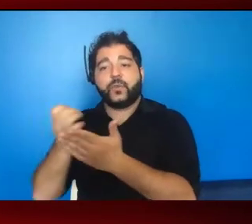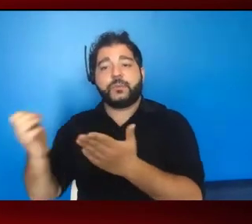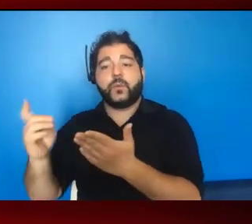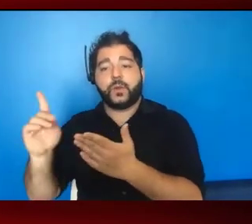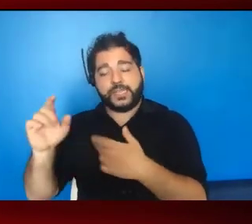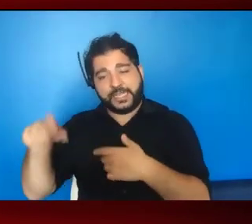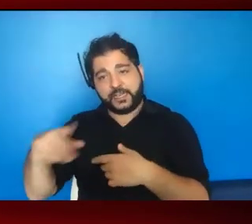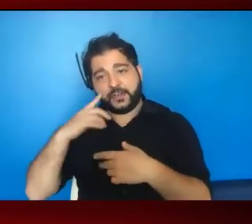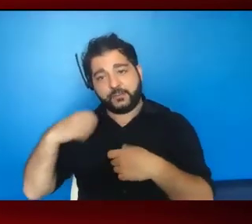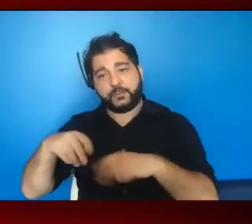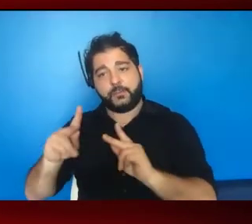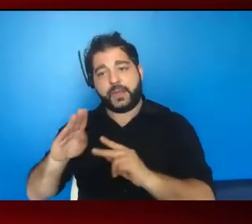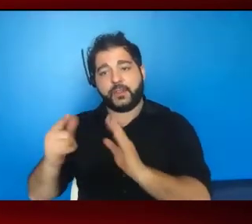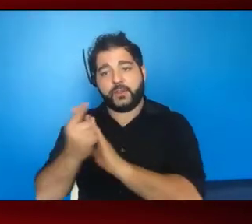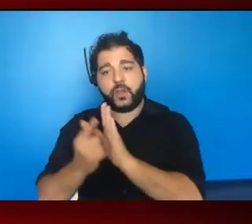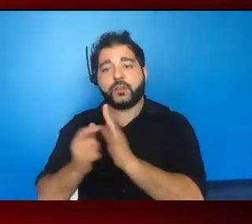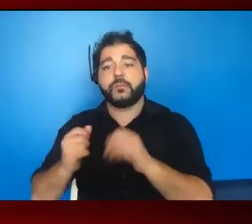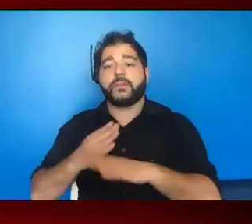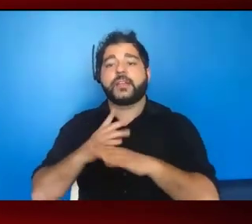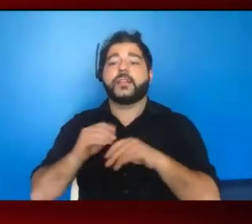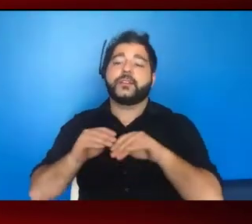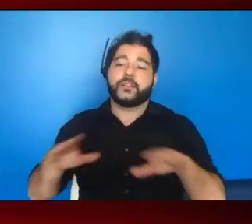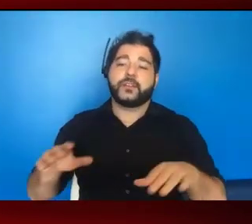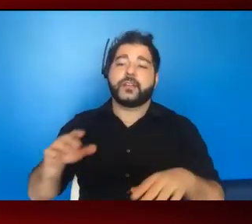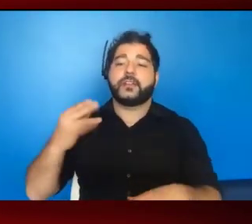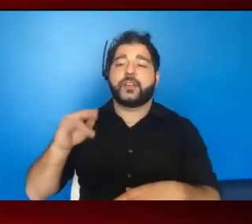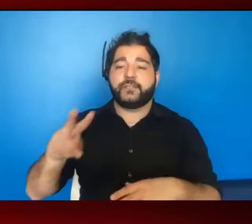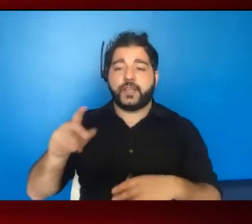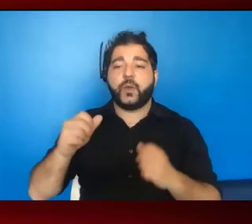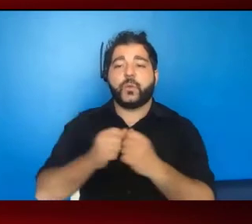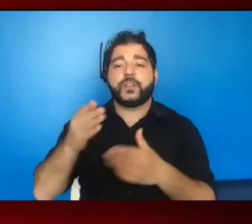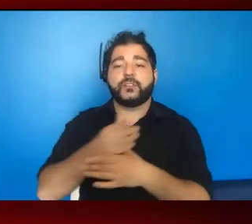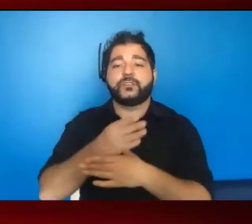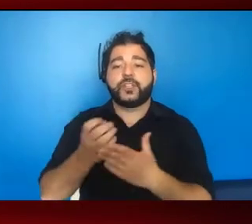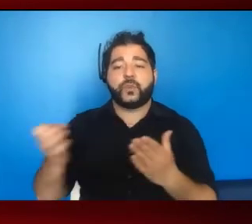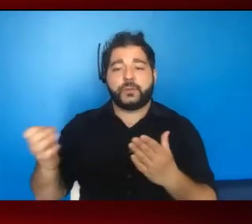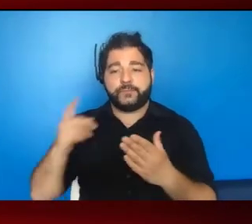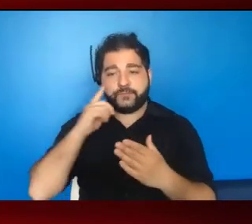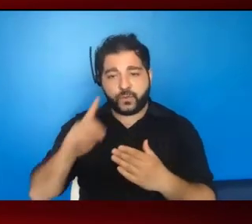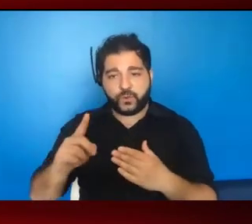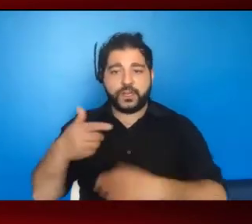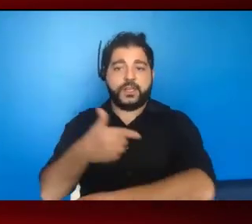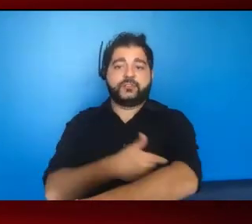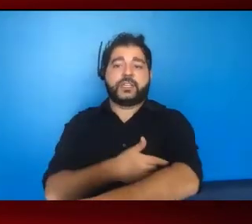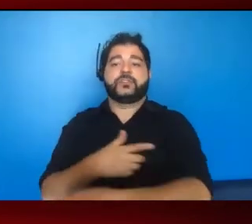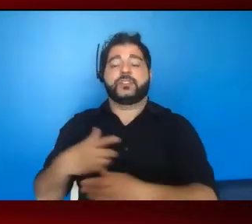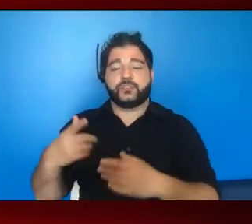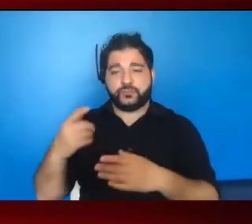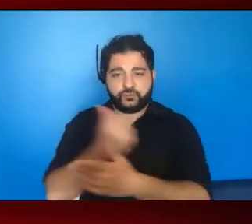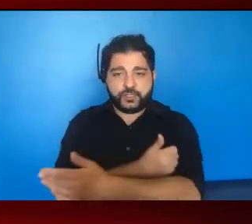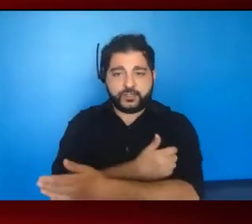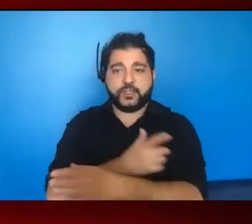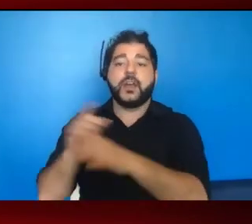by law to prevent transmission of HIV through shared equipment for injection drugs. Additionally,